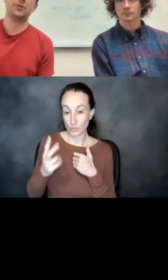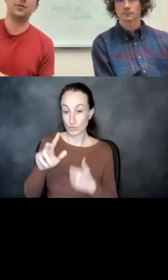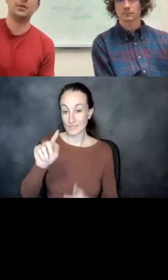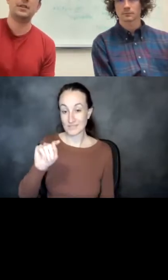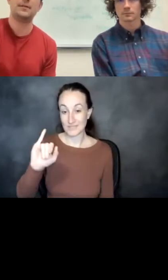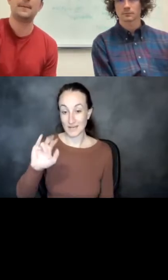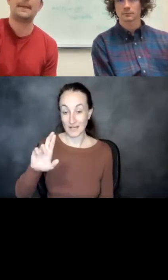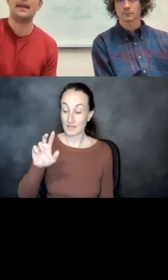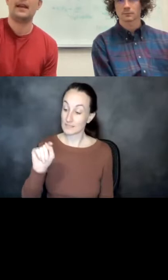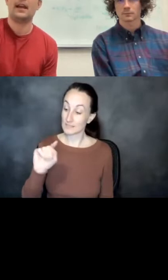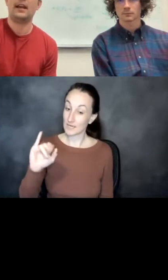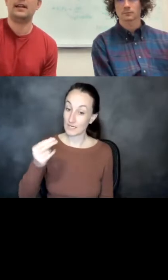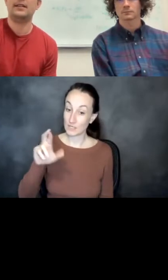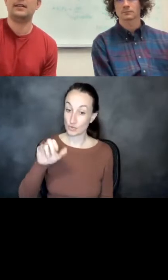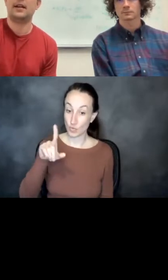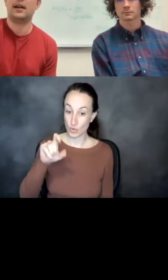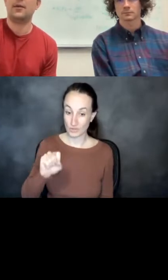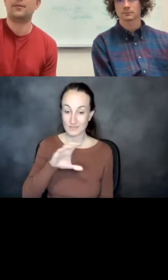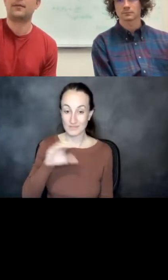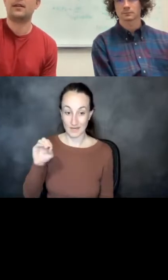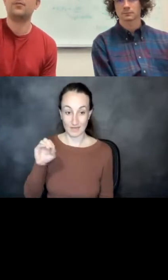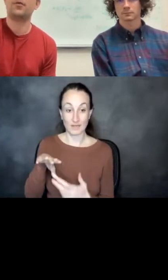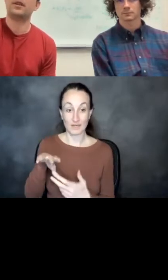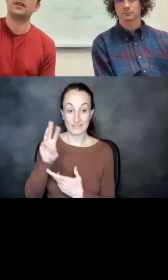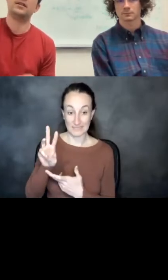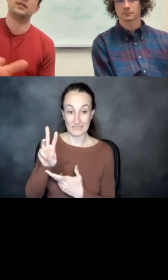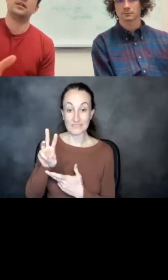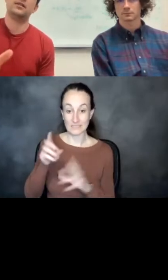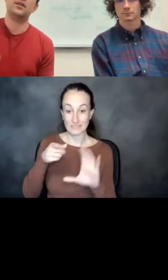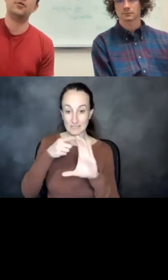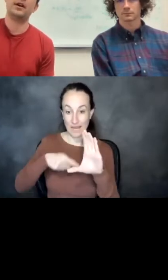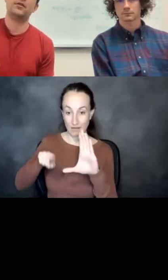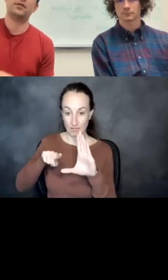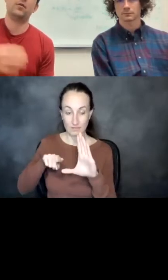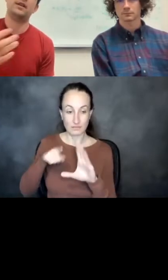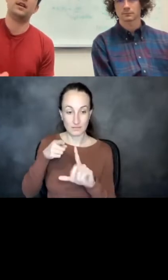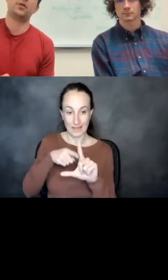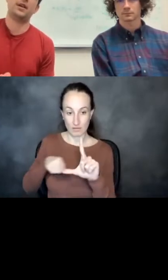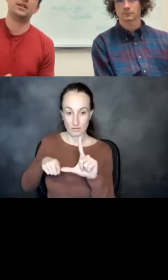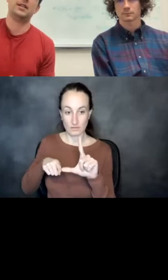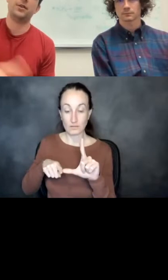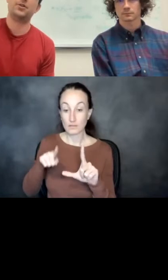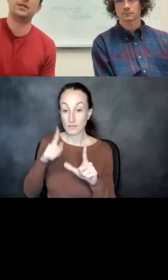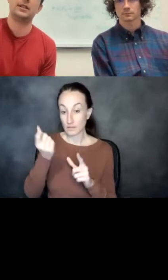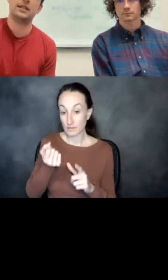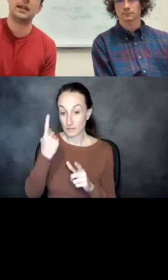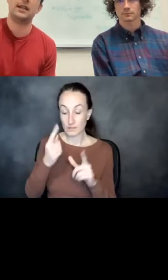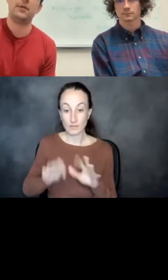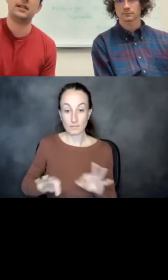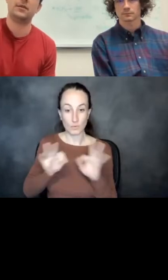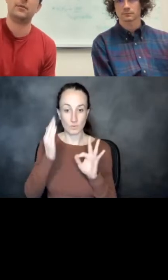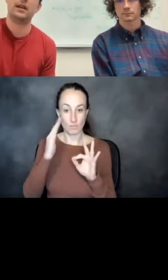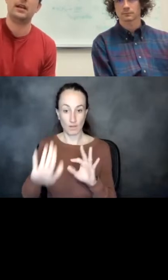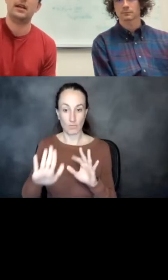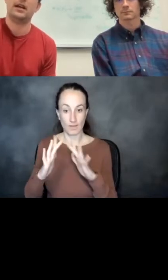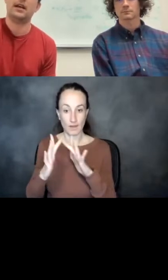distributions. And the important thing to know about the way the network makes these predictions is that it